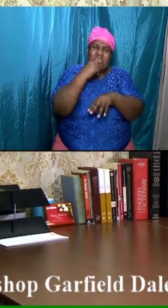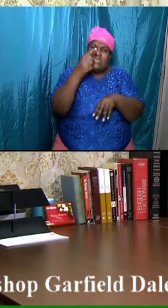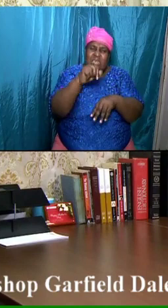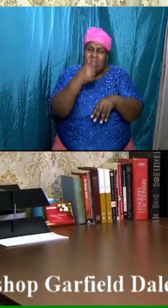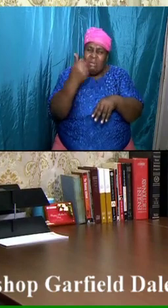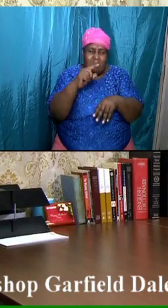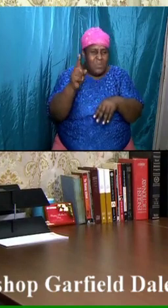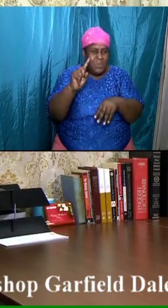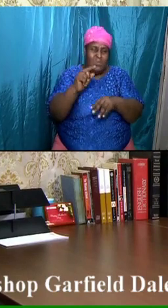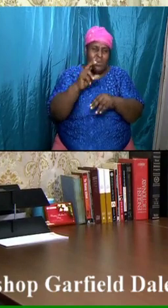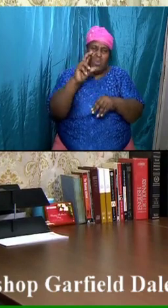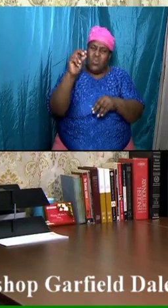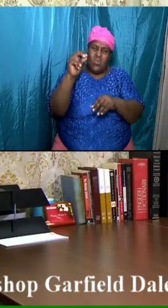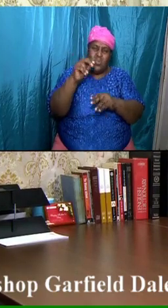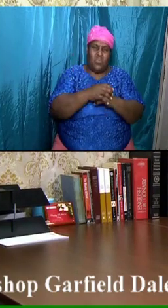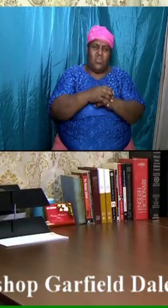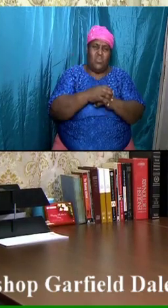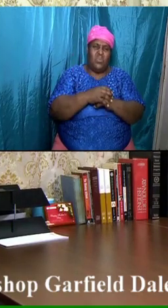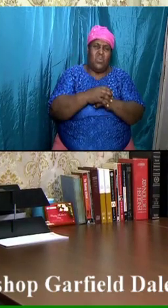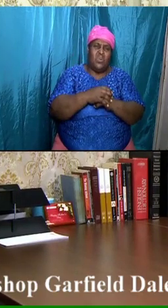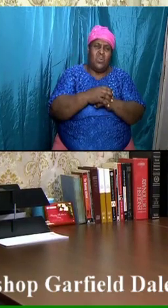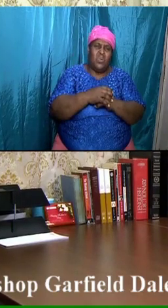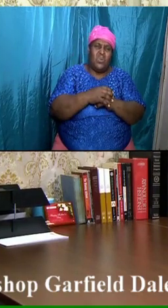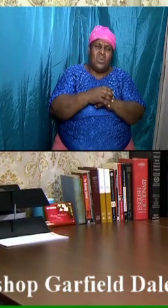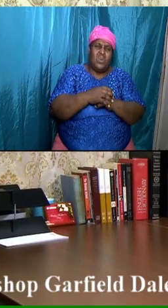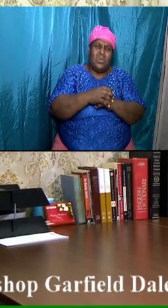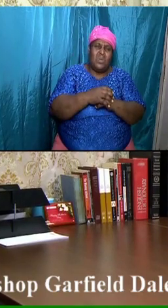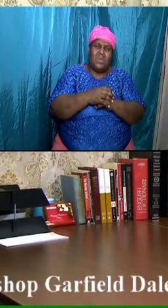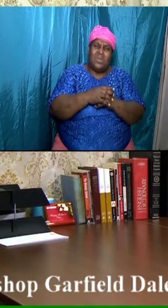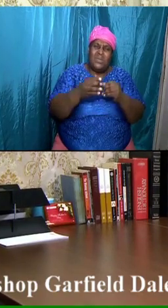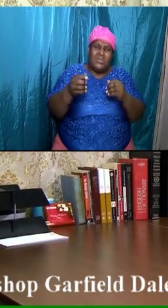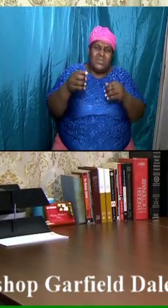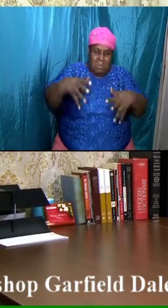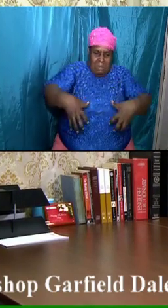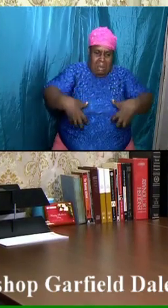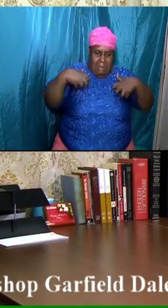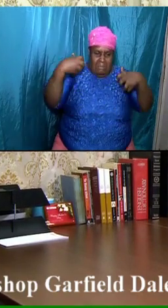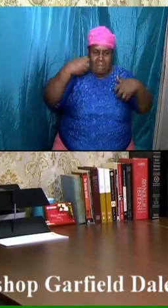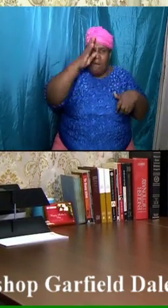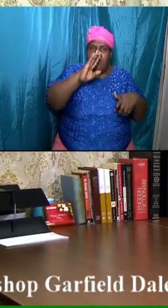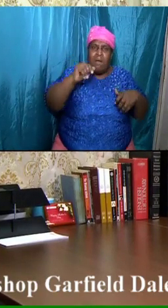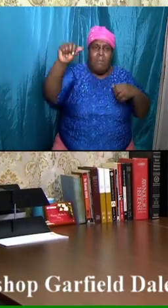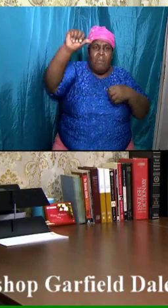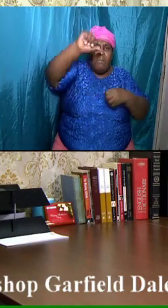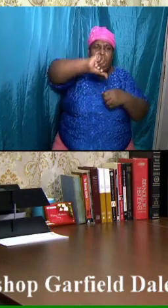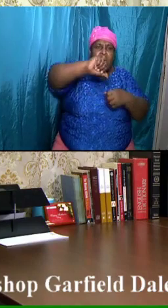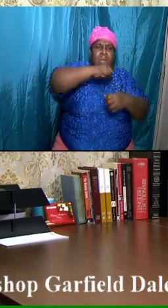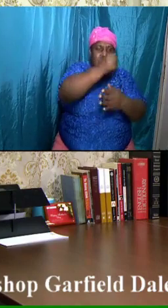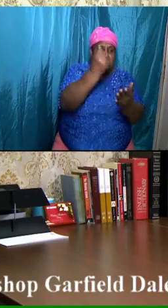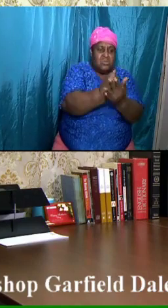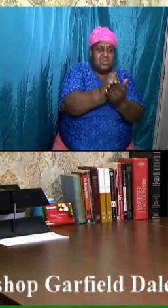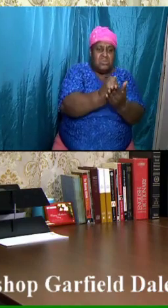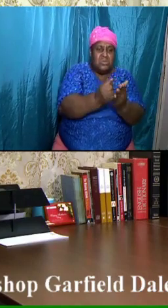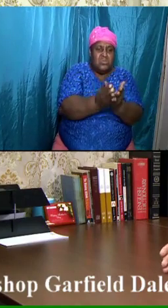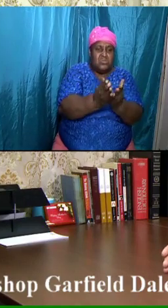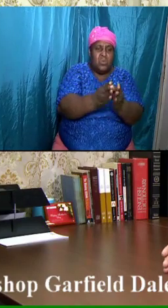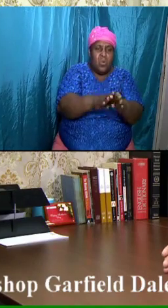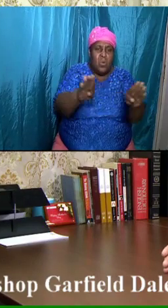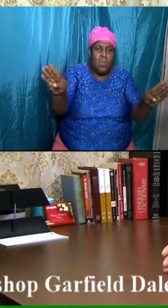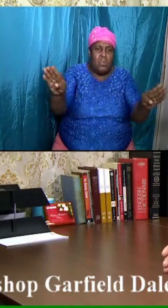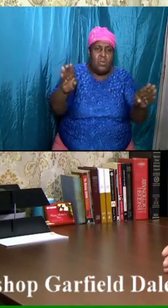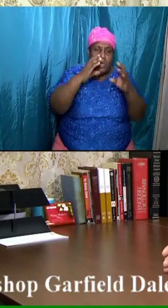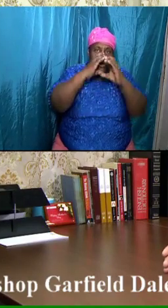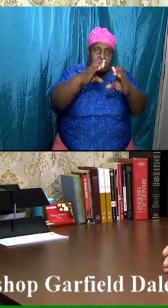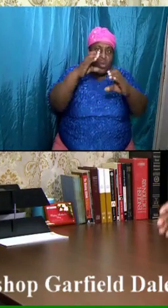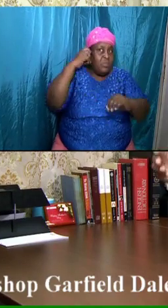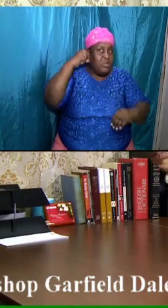is made of the church. The vials of God are being poured out. The seals are being opened. The trumpets are